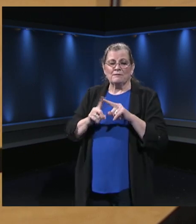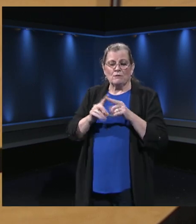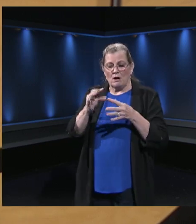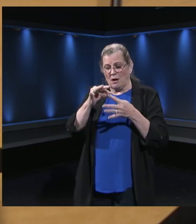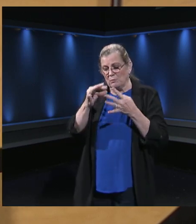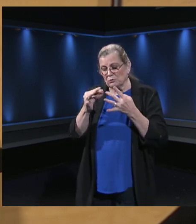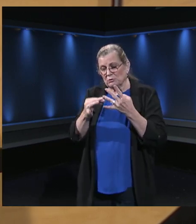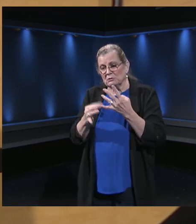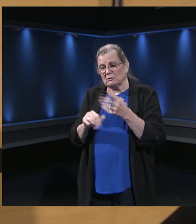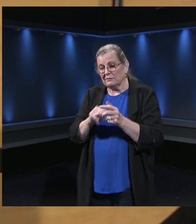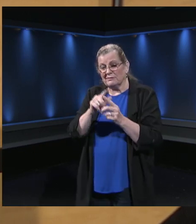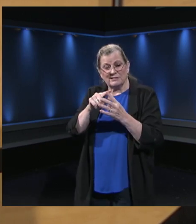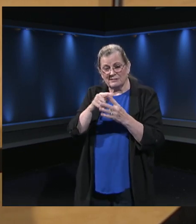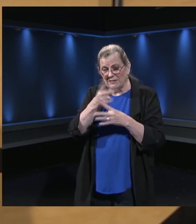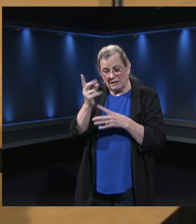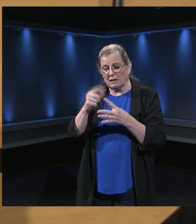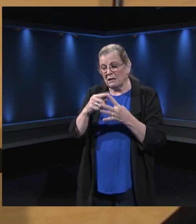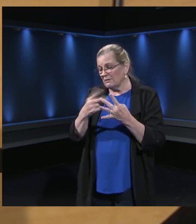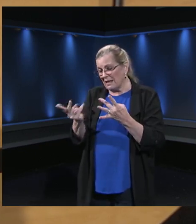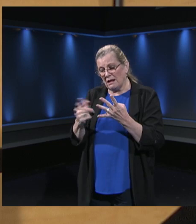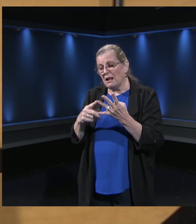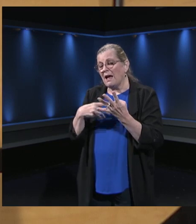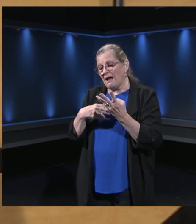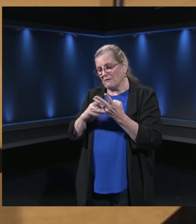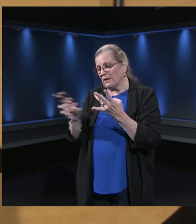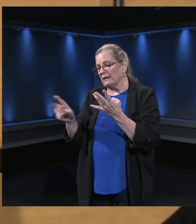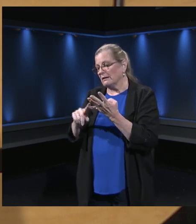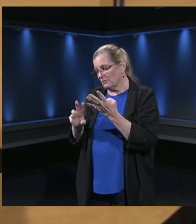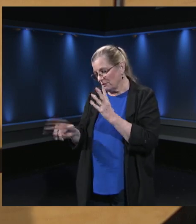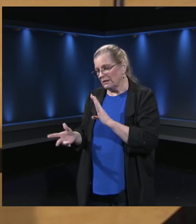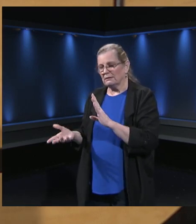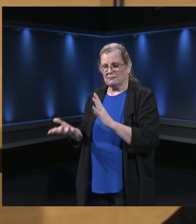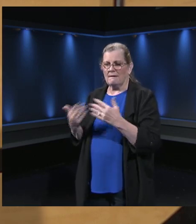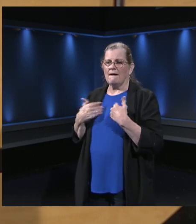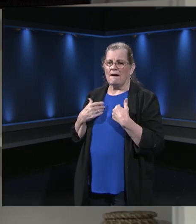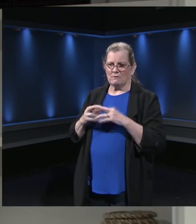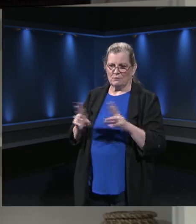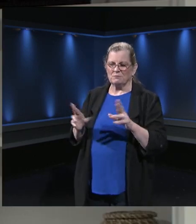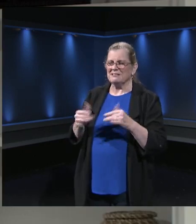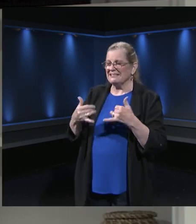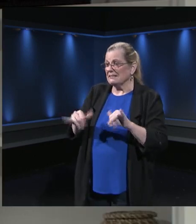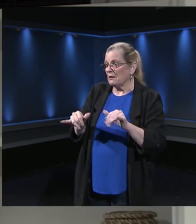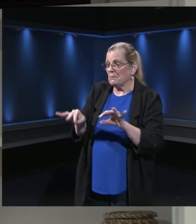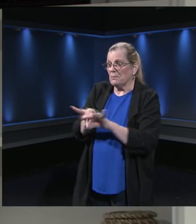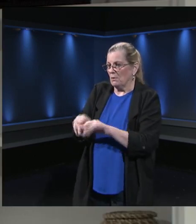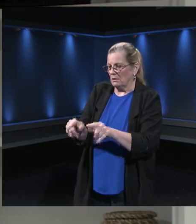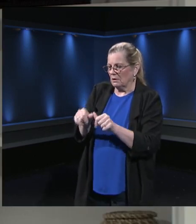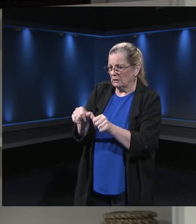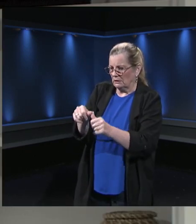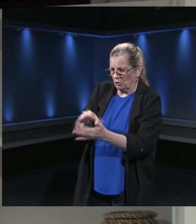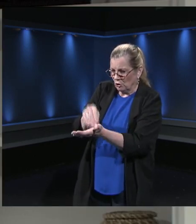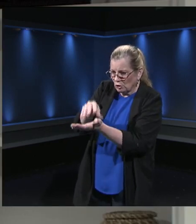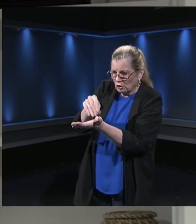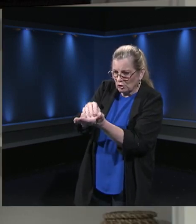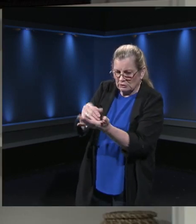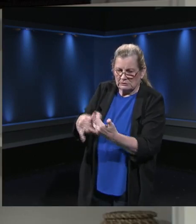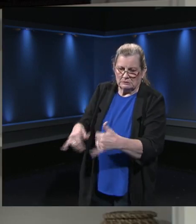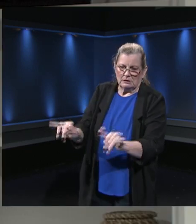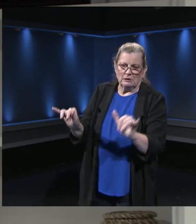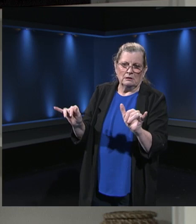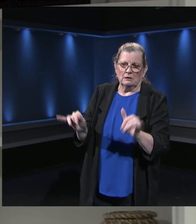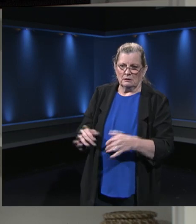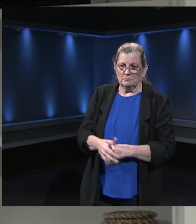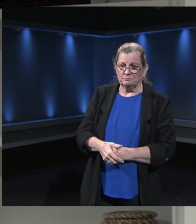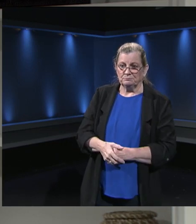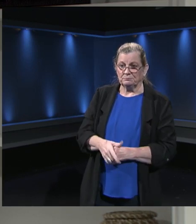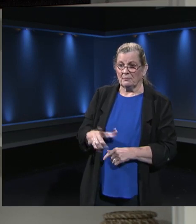place to continue learning even if something does happen one day where there's not access. Leona, did you want to share some additional information as well around this question? Well,